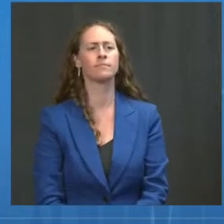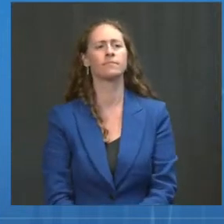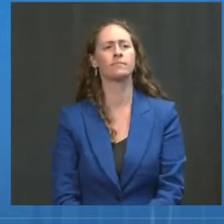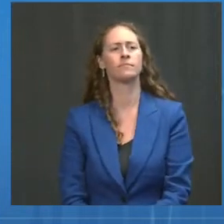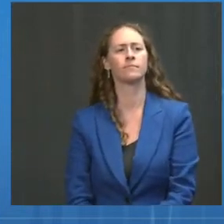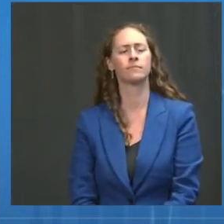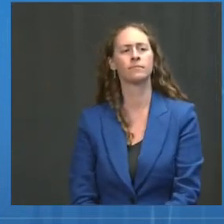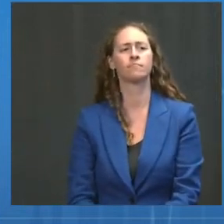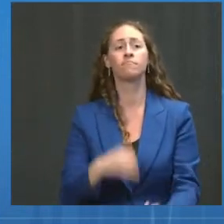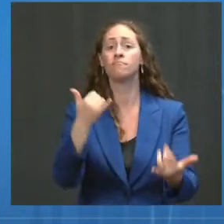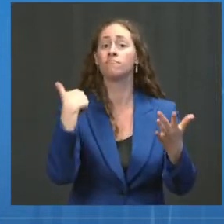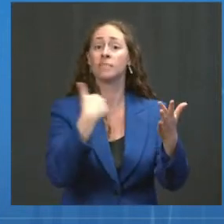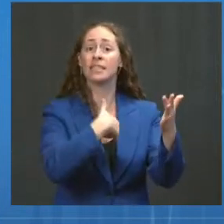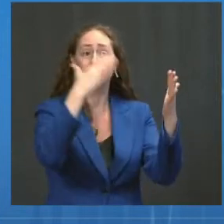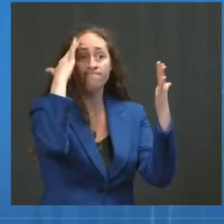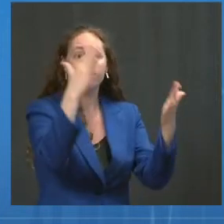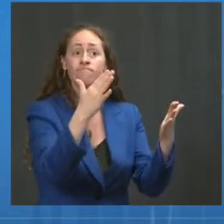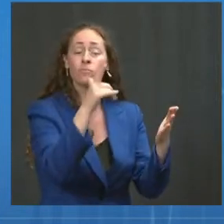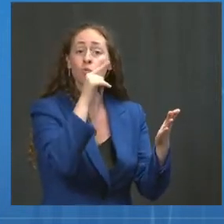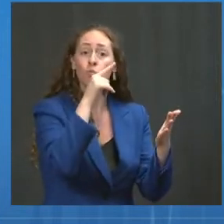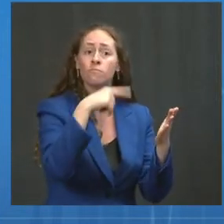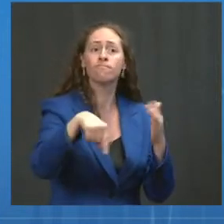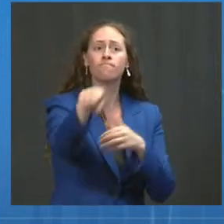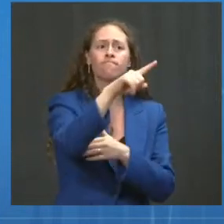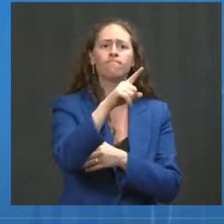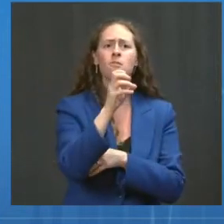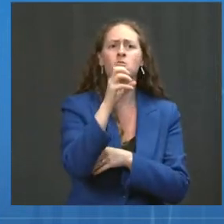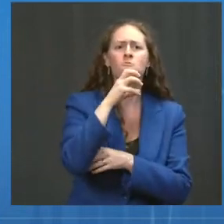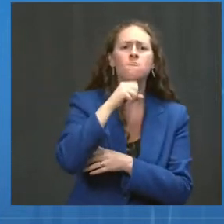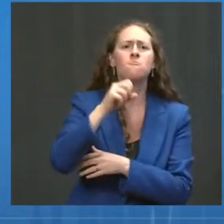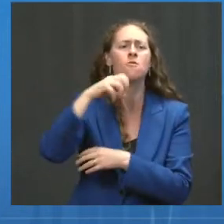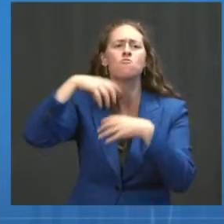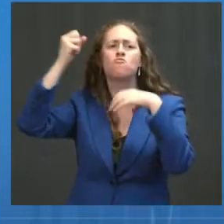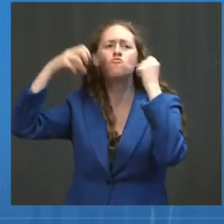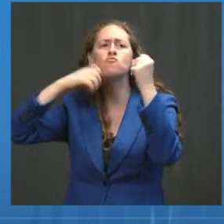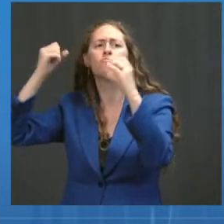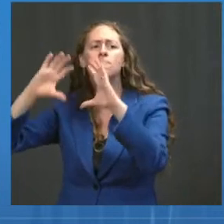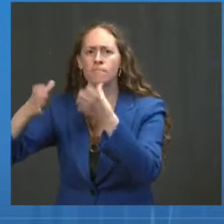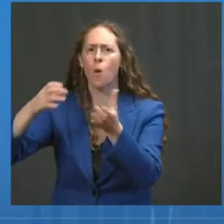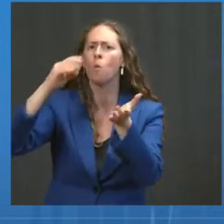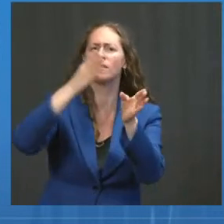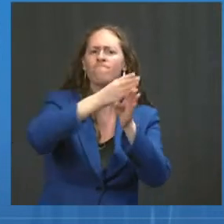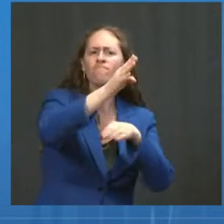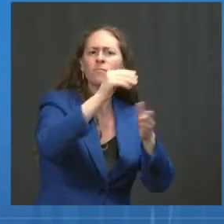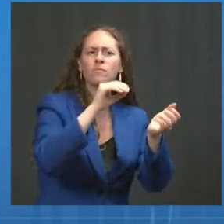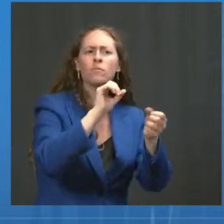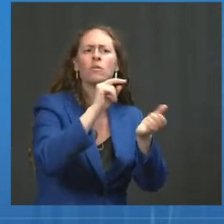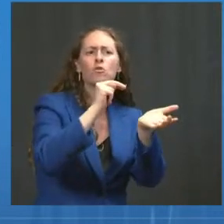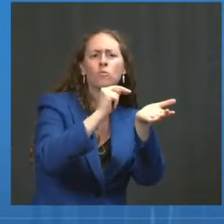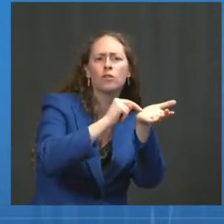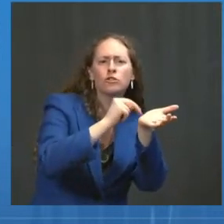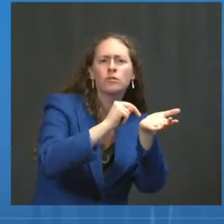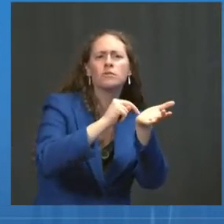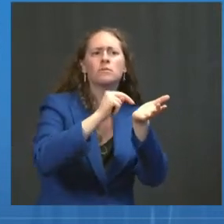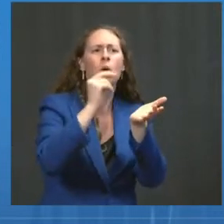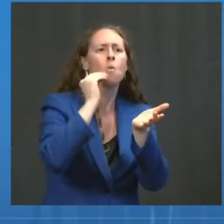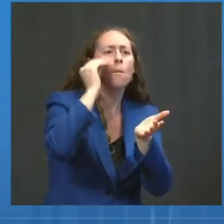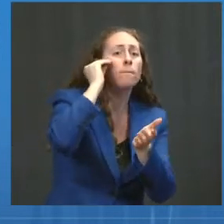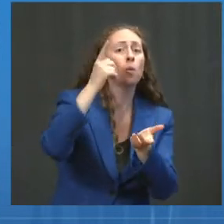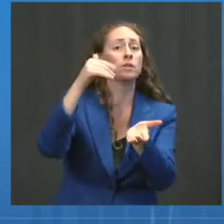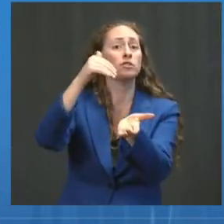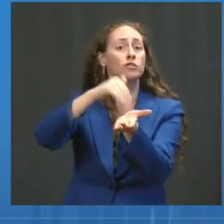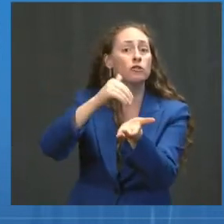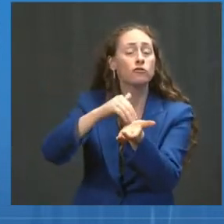healthcare providers, nursing home residents, and other seniors. We will also begin delivering booster shots directly to